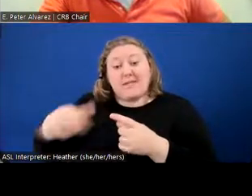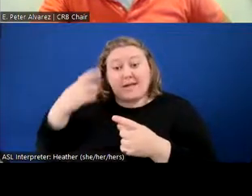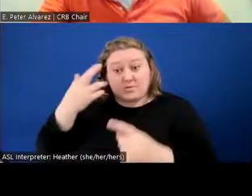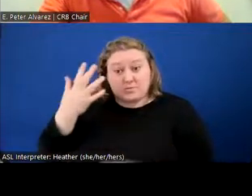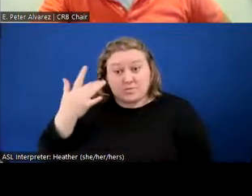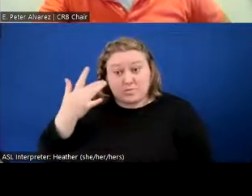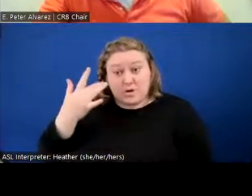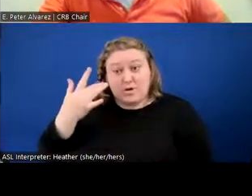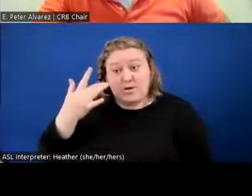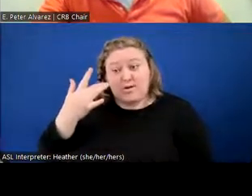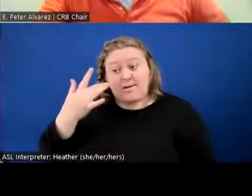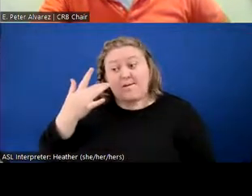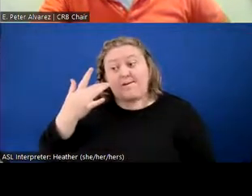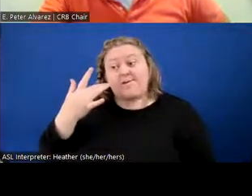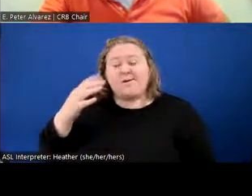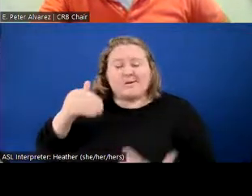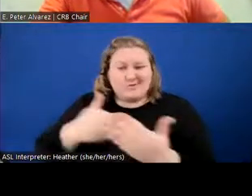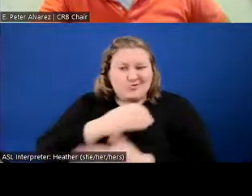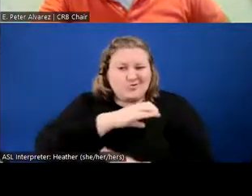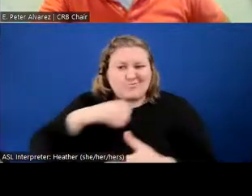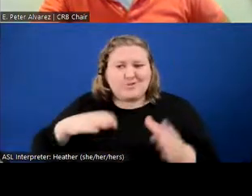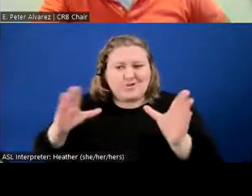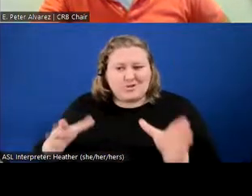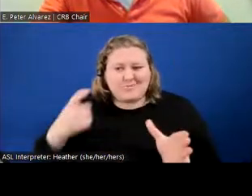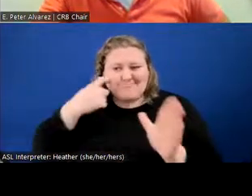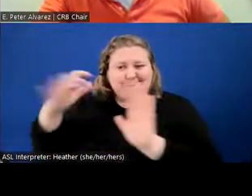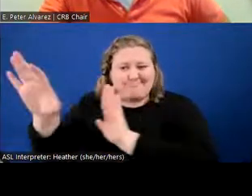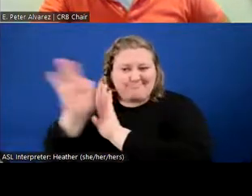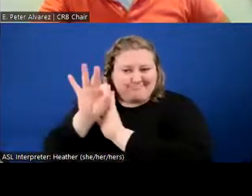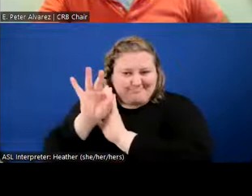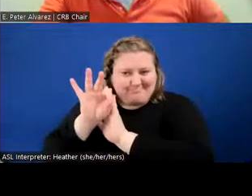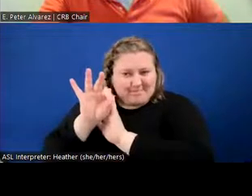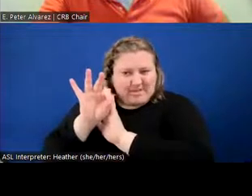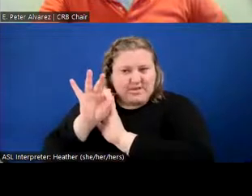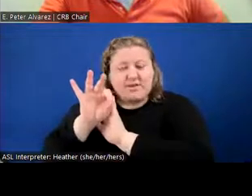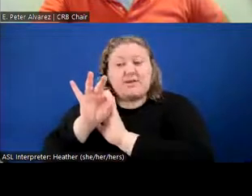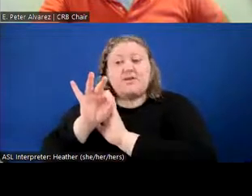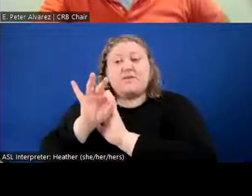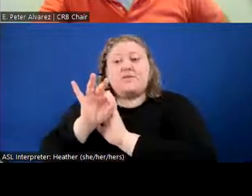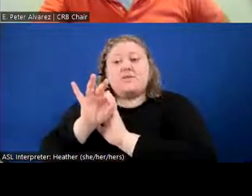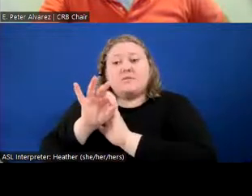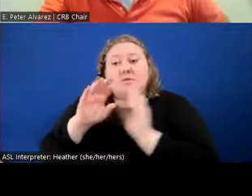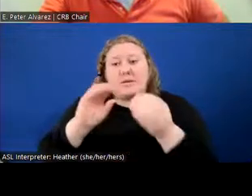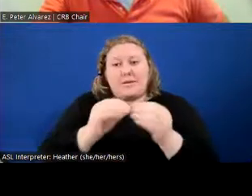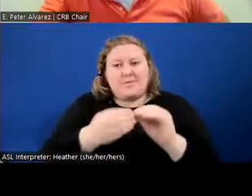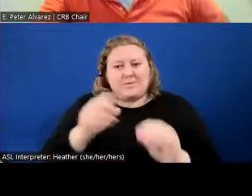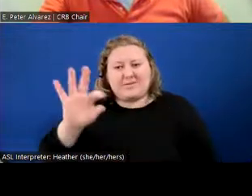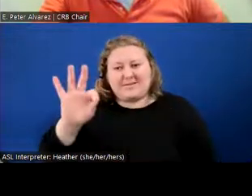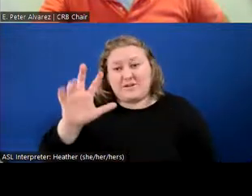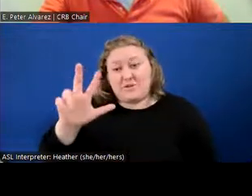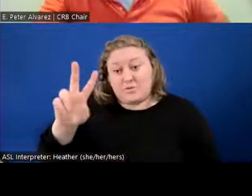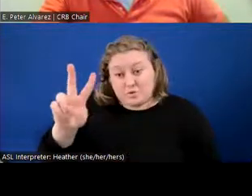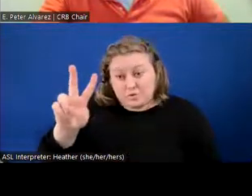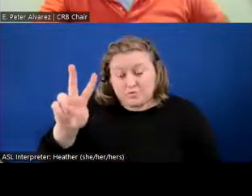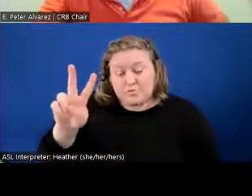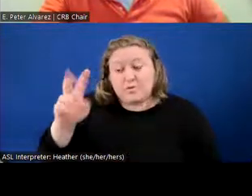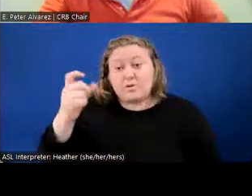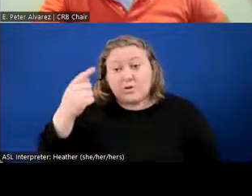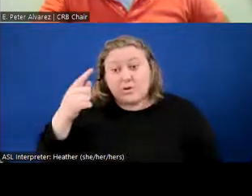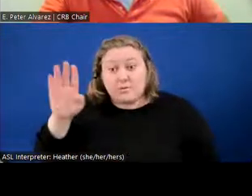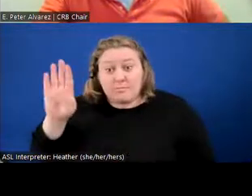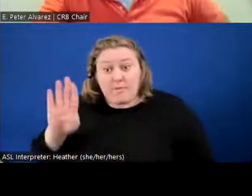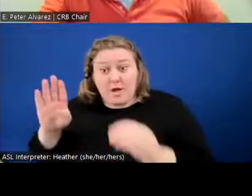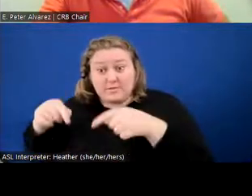a new commissioner being appointed, plus there was 932. If you compare Boston to the other cities and towns,